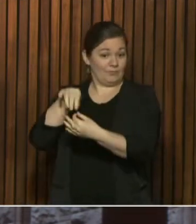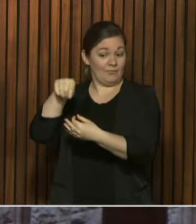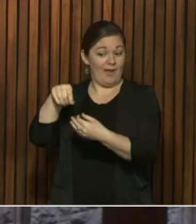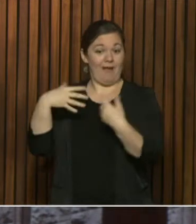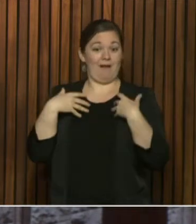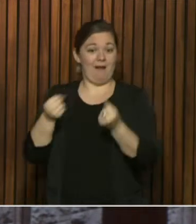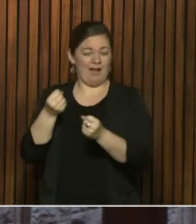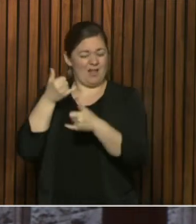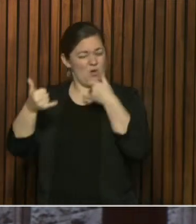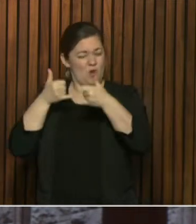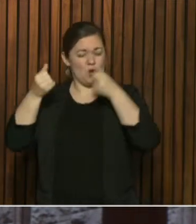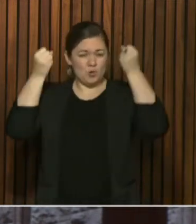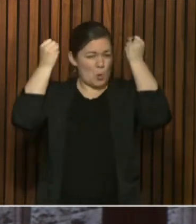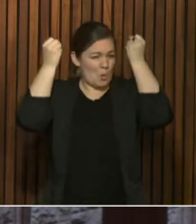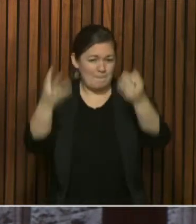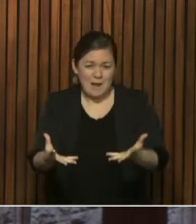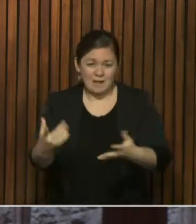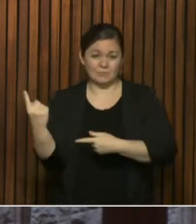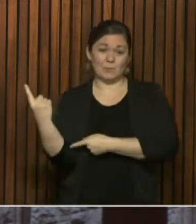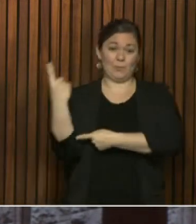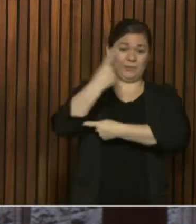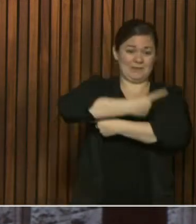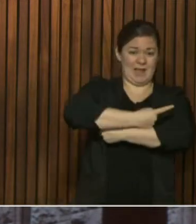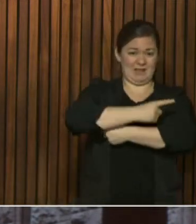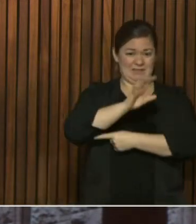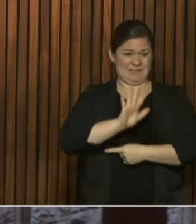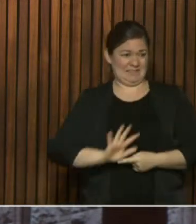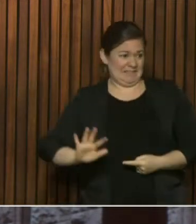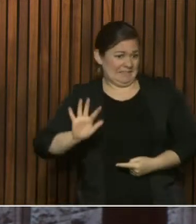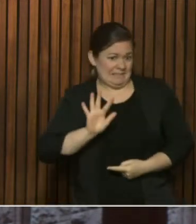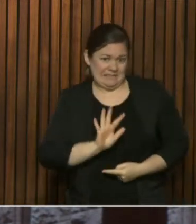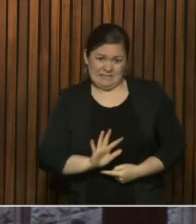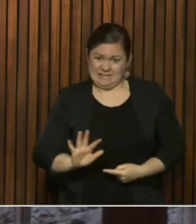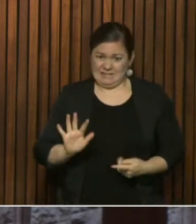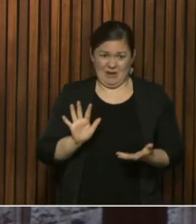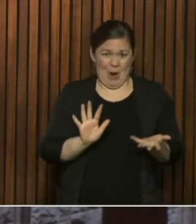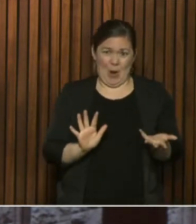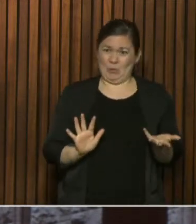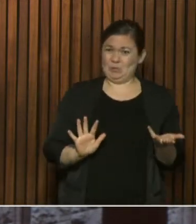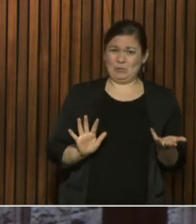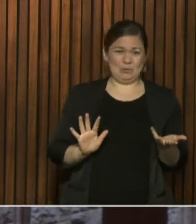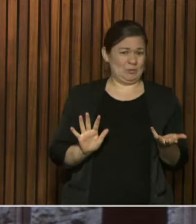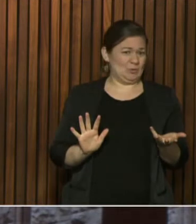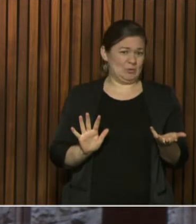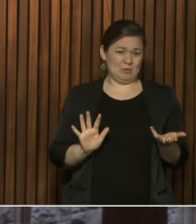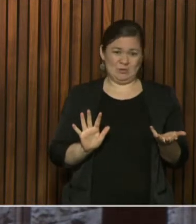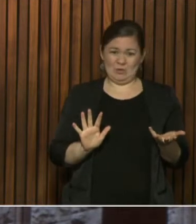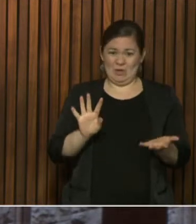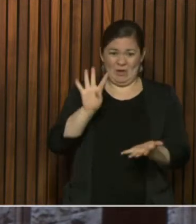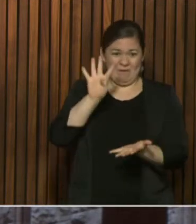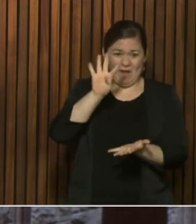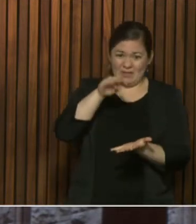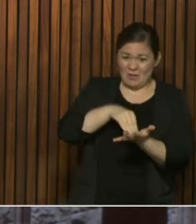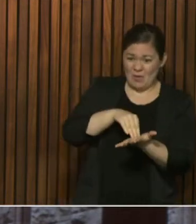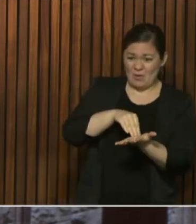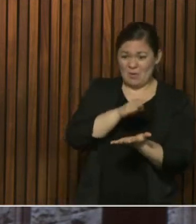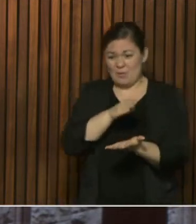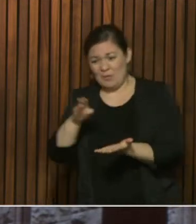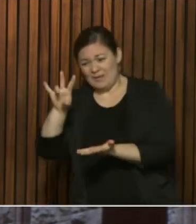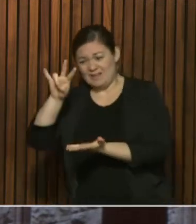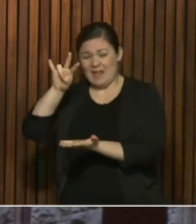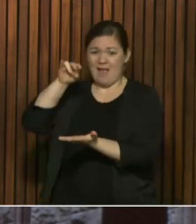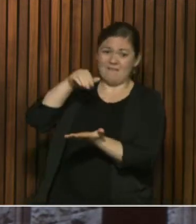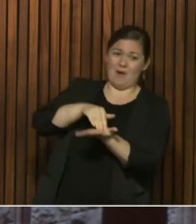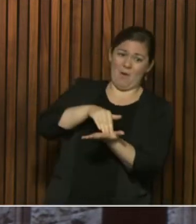calls in a day went from the mid-4,000 to 7,000, up to over 20,000